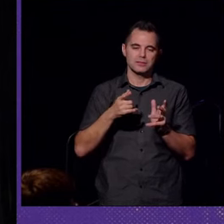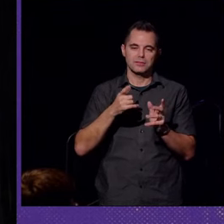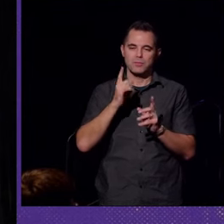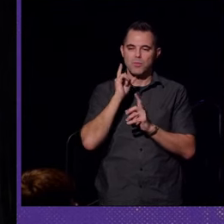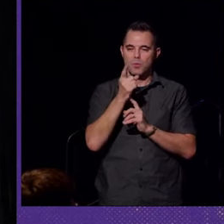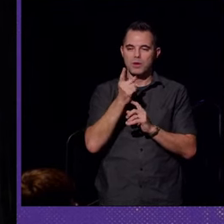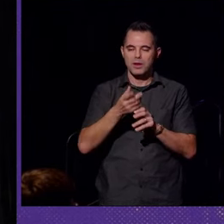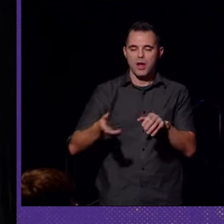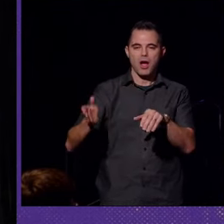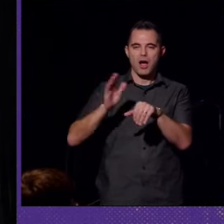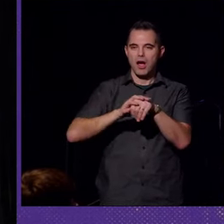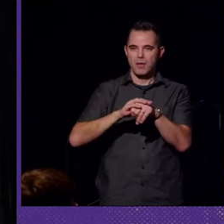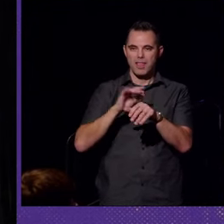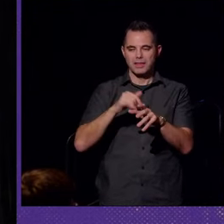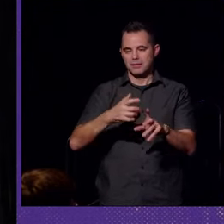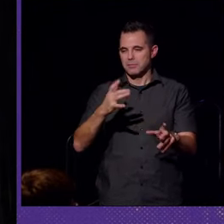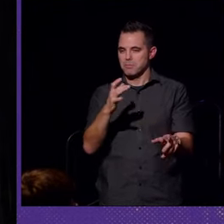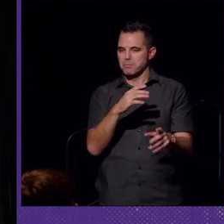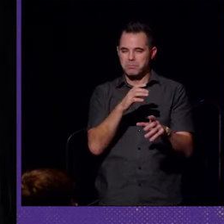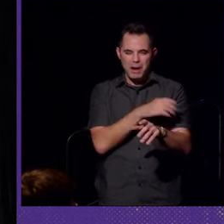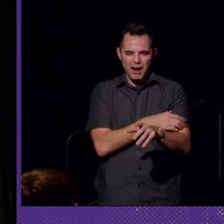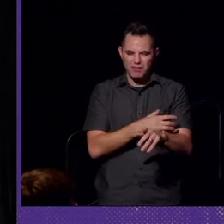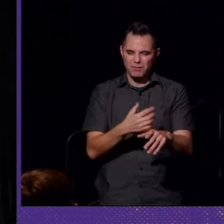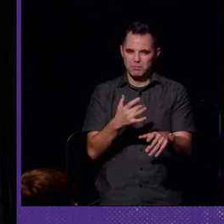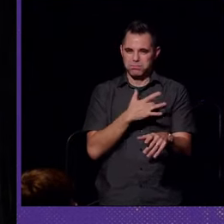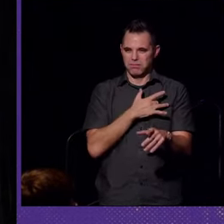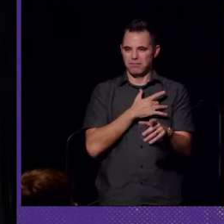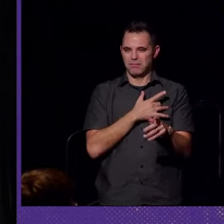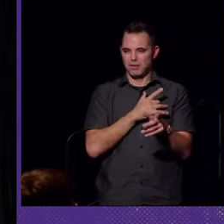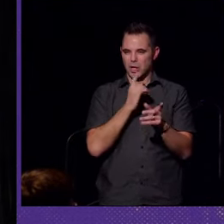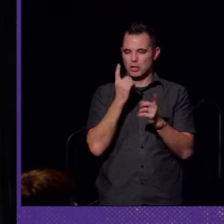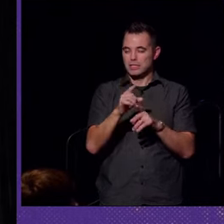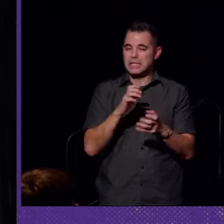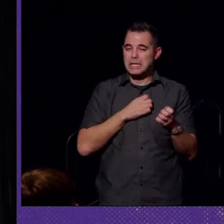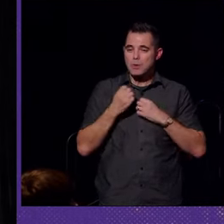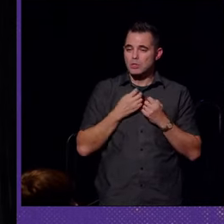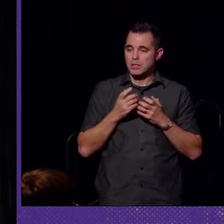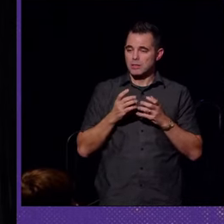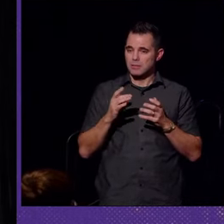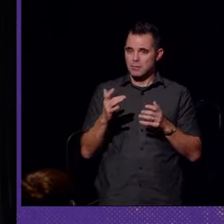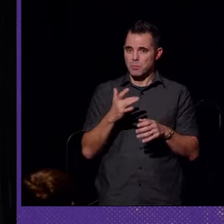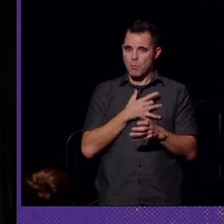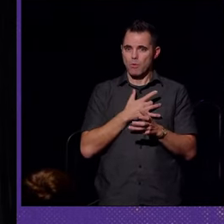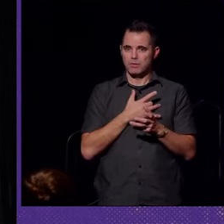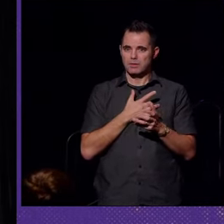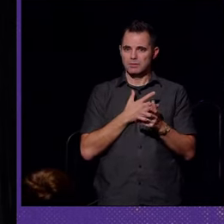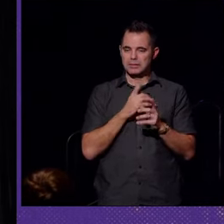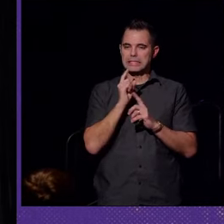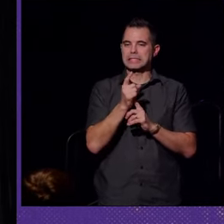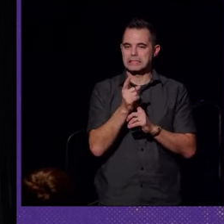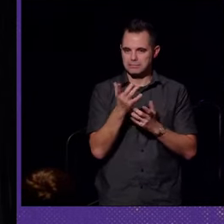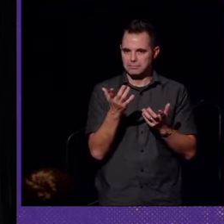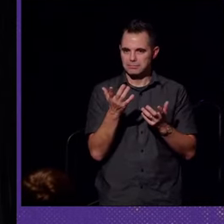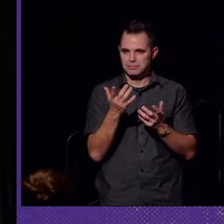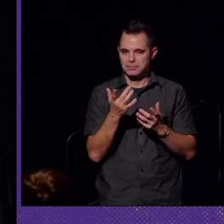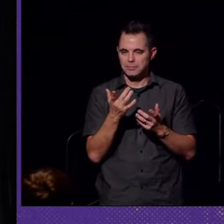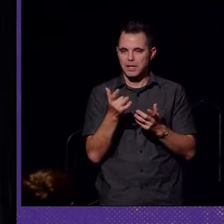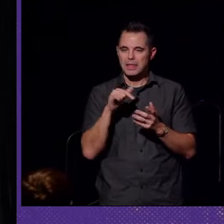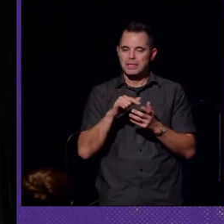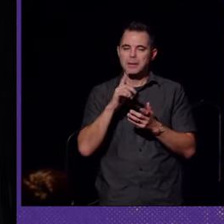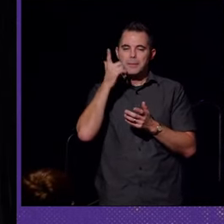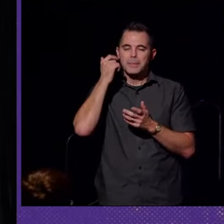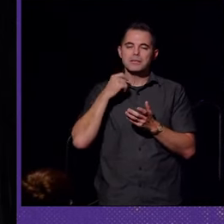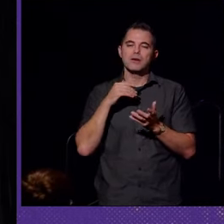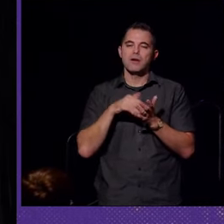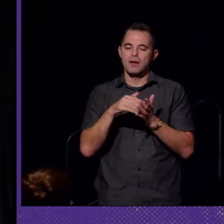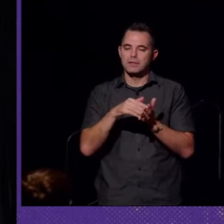is a very powerful occurrence, a very emotionally moving instance. And that's because